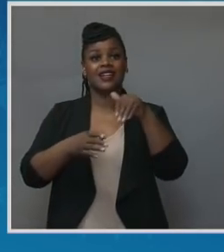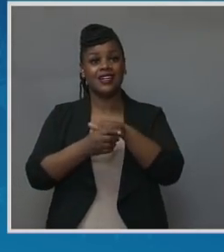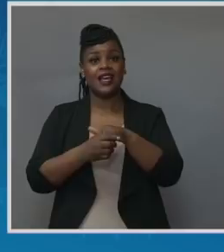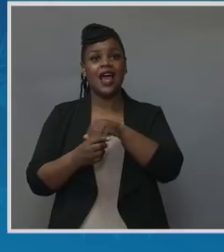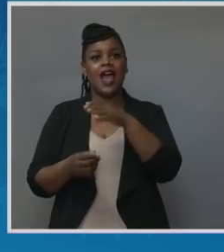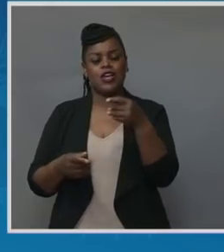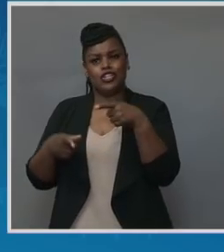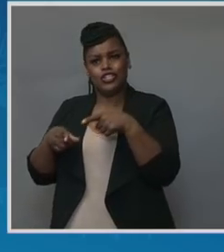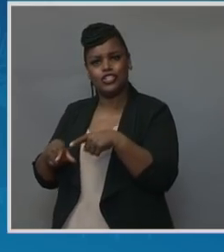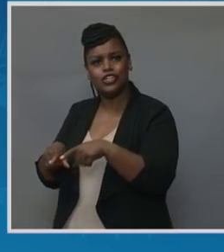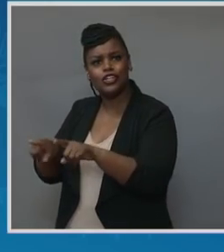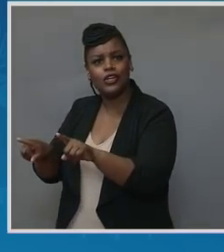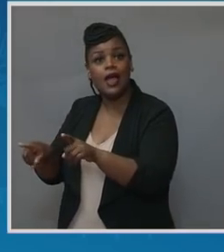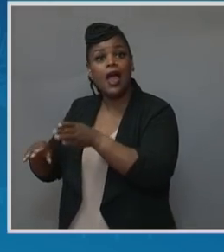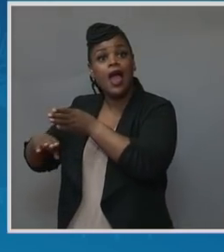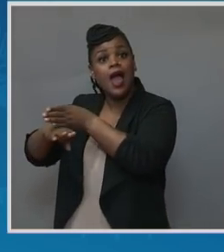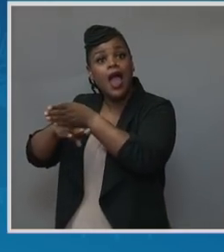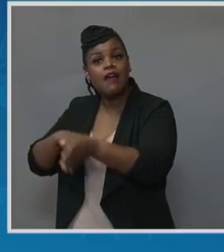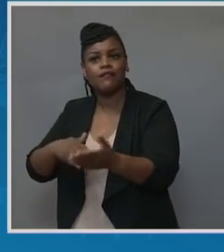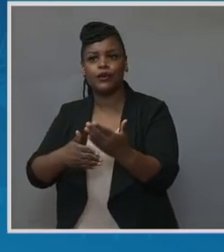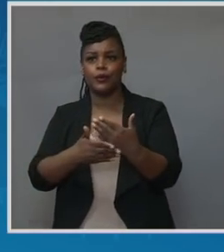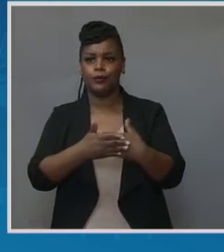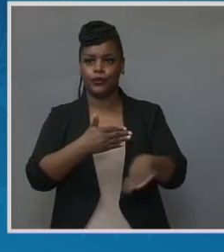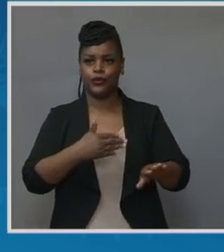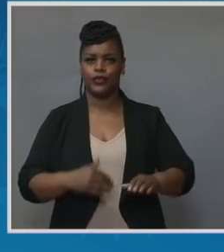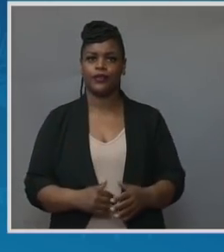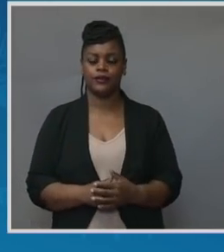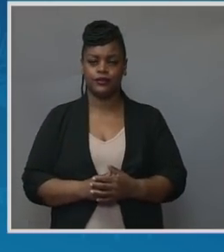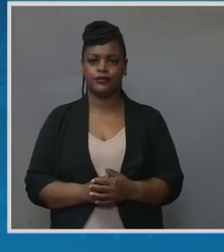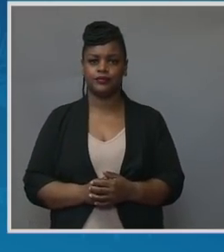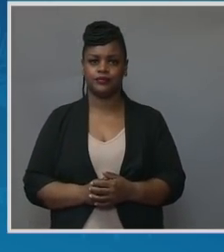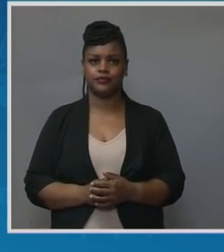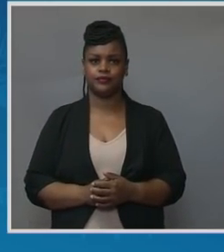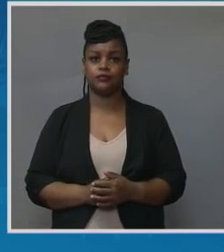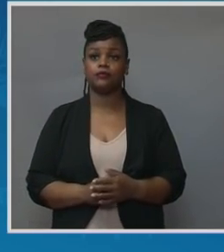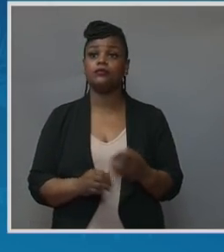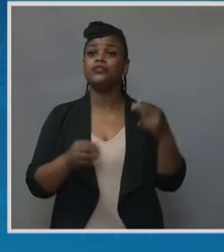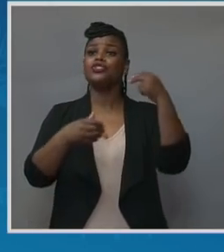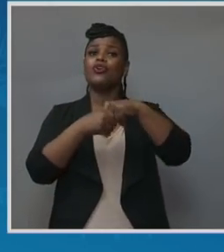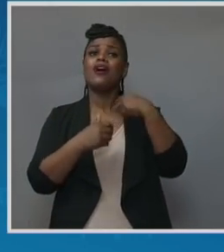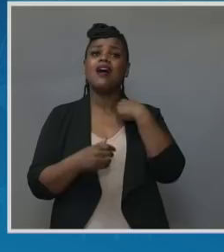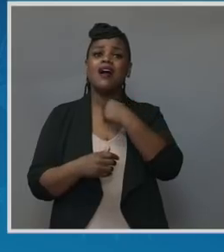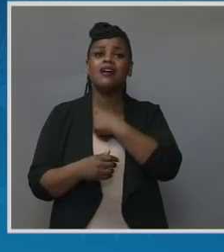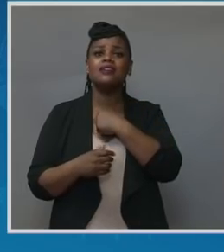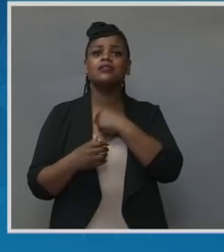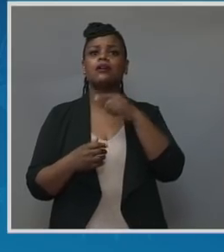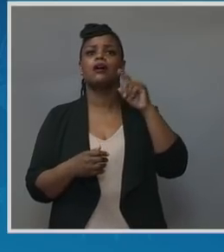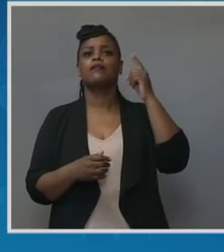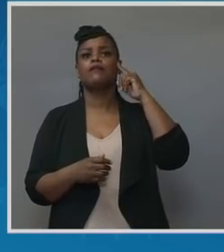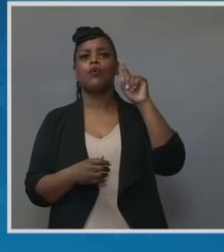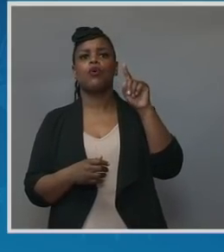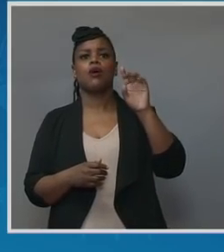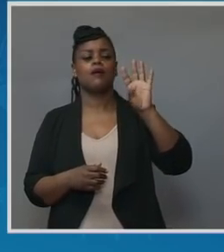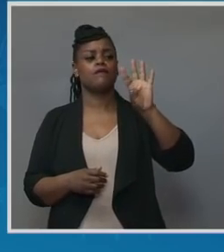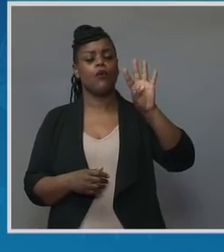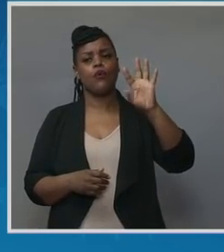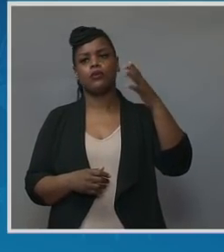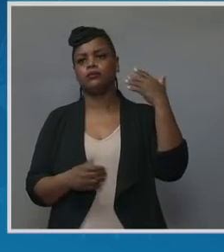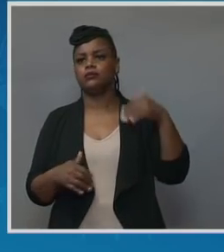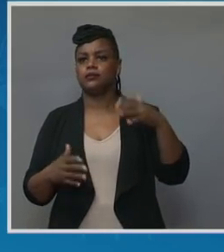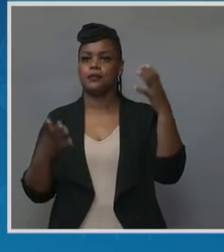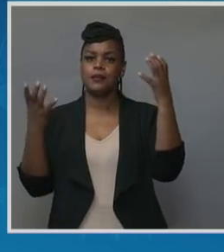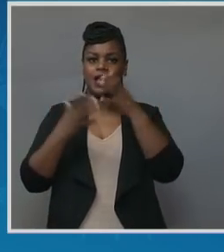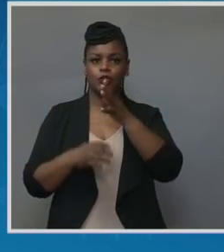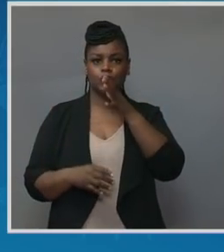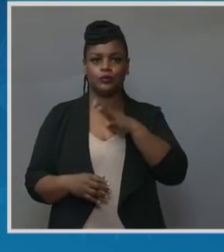That's our mission. Joining us here today are four amazing women. Heather